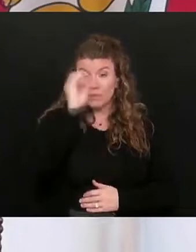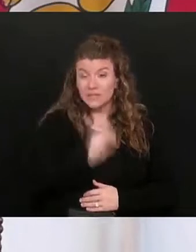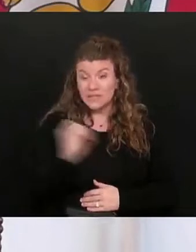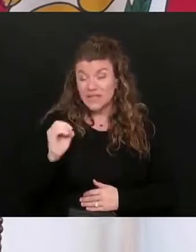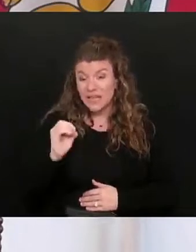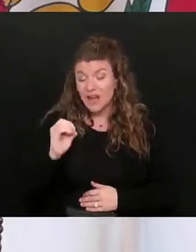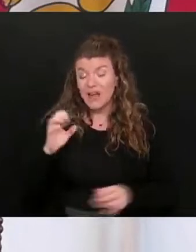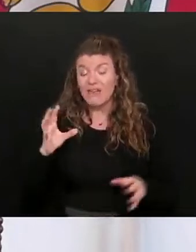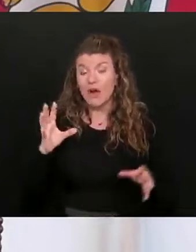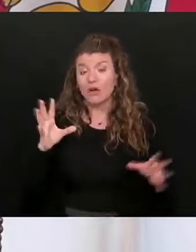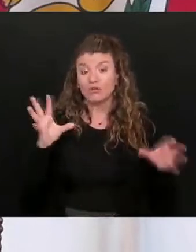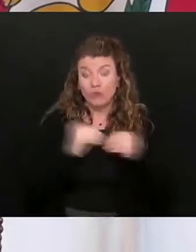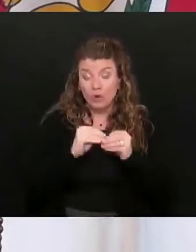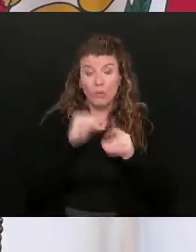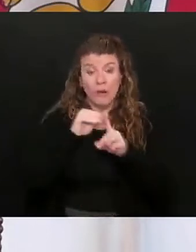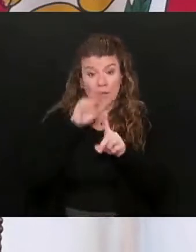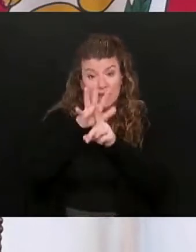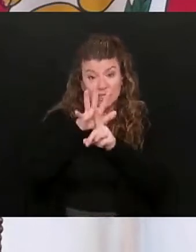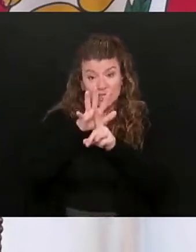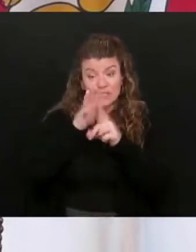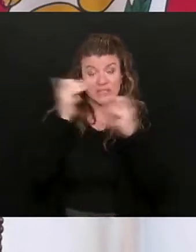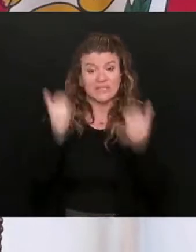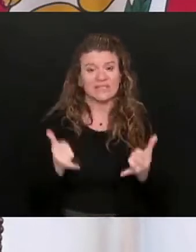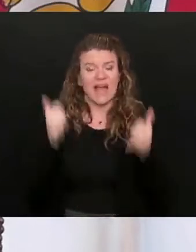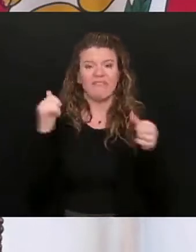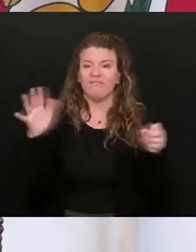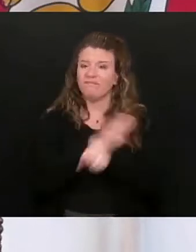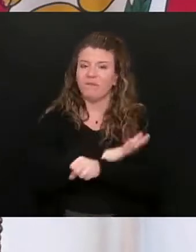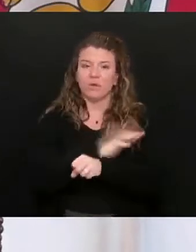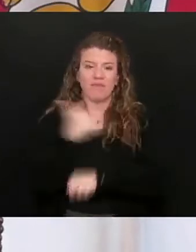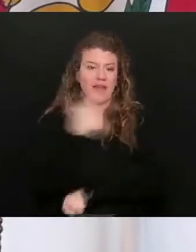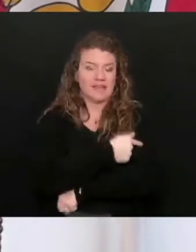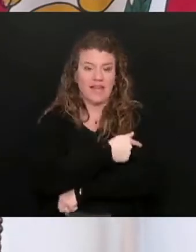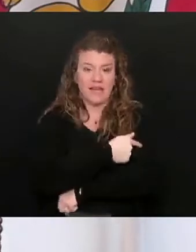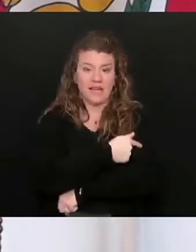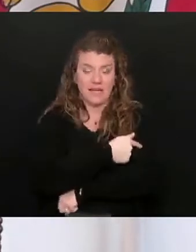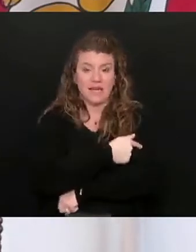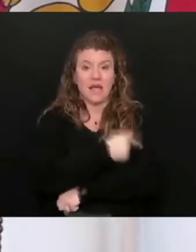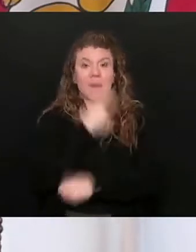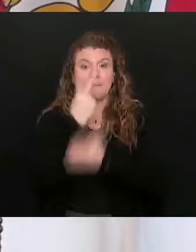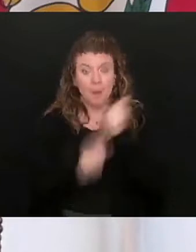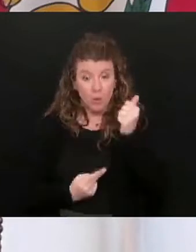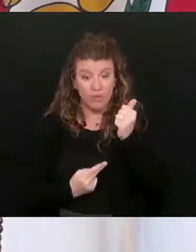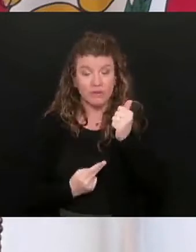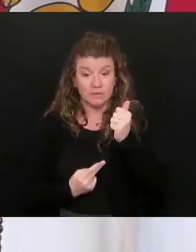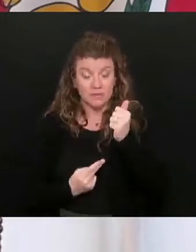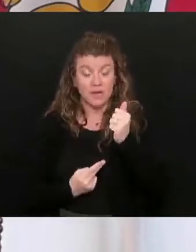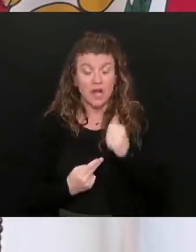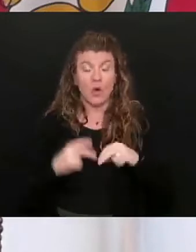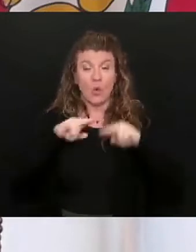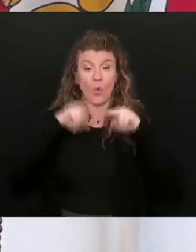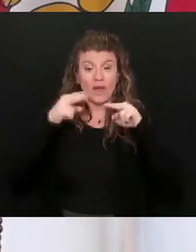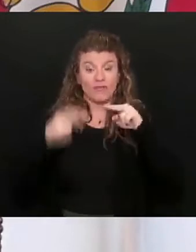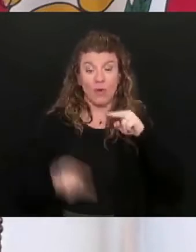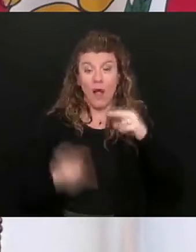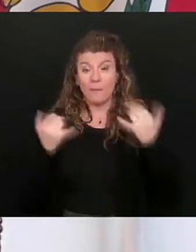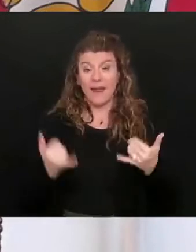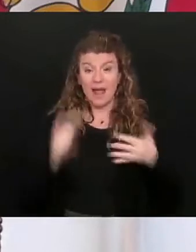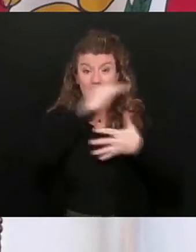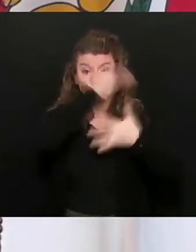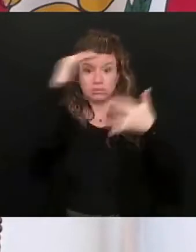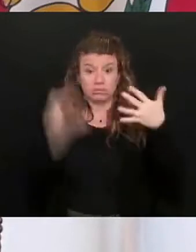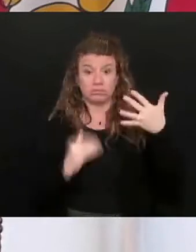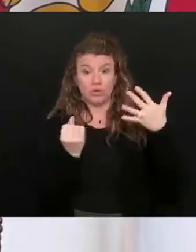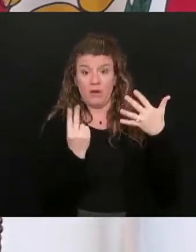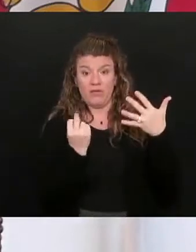total of our population now is fully vaccinated with both the shots. We have dropped to 12th in the